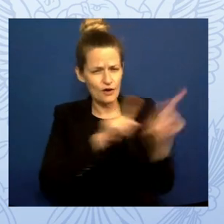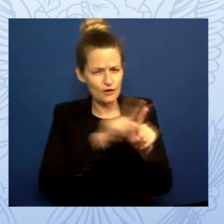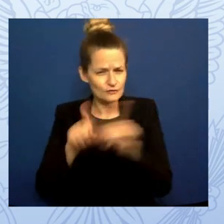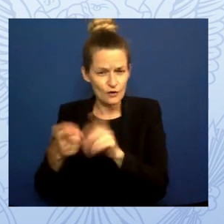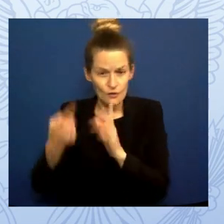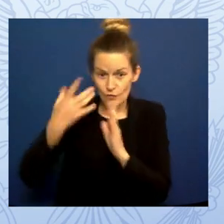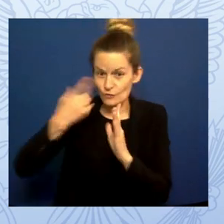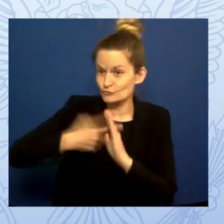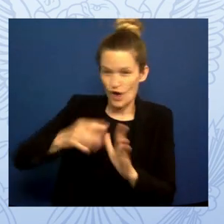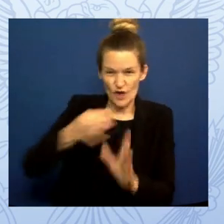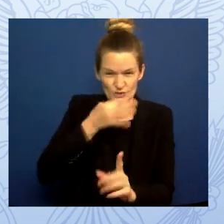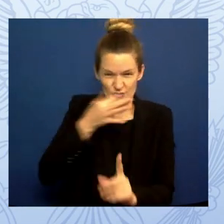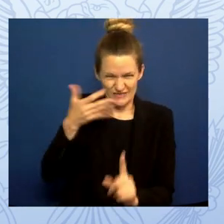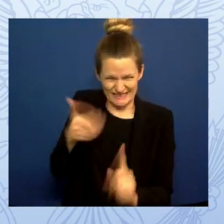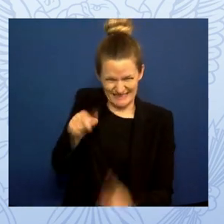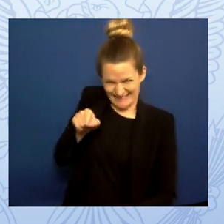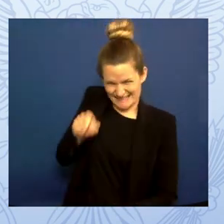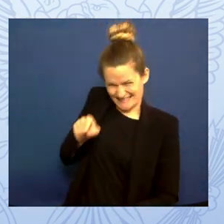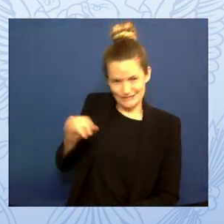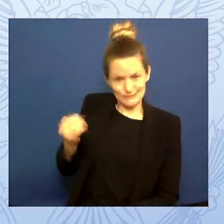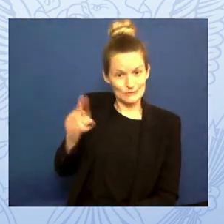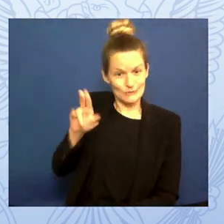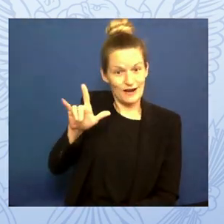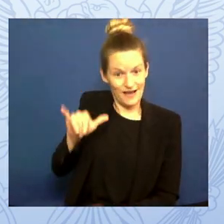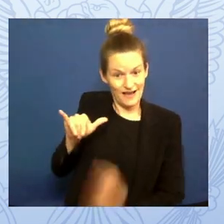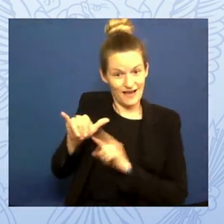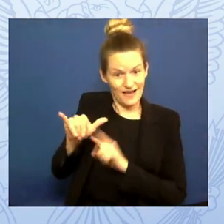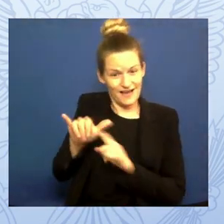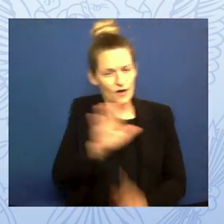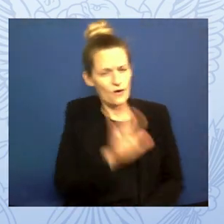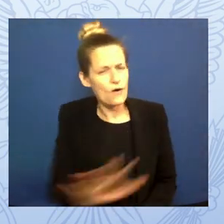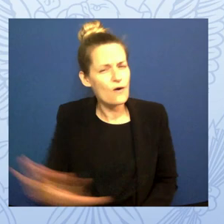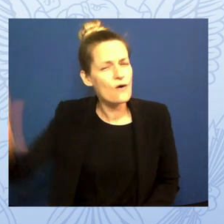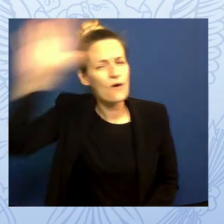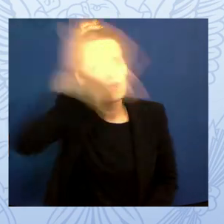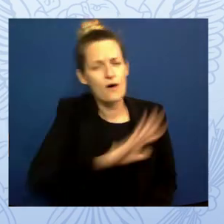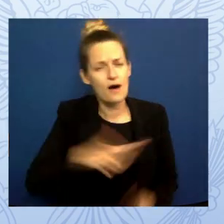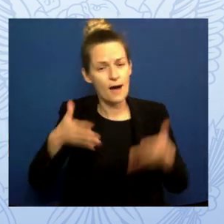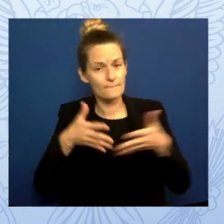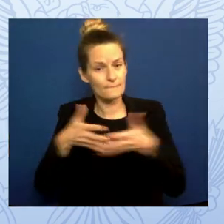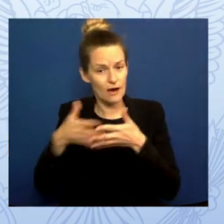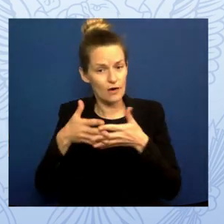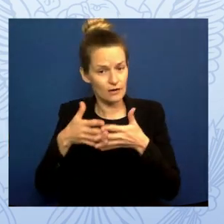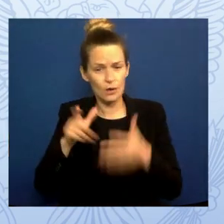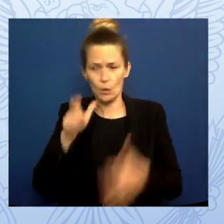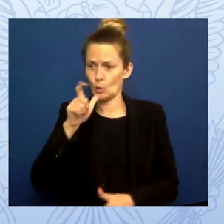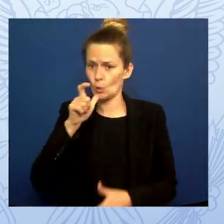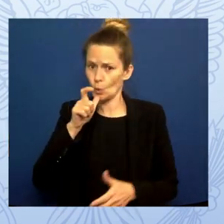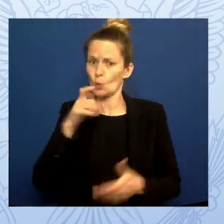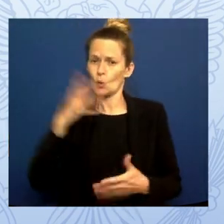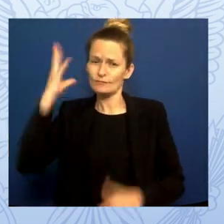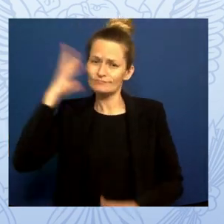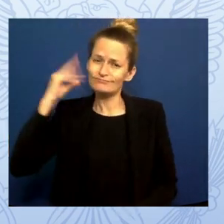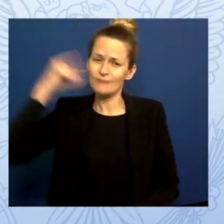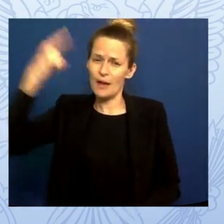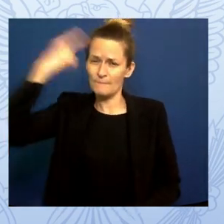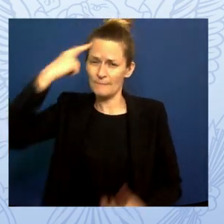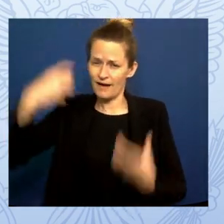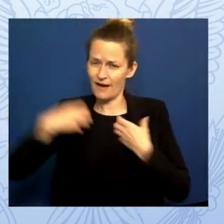experiencing a mental health crisis, including thoughts of self-harm, can dial